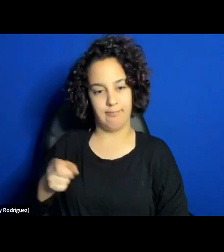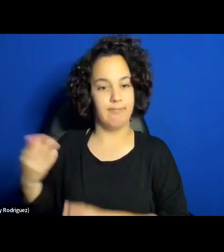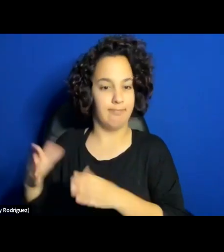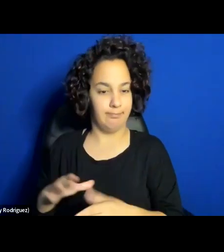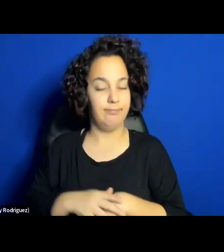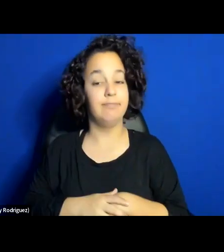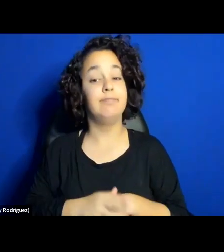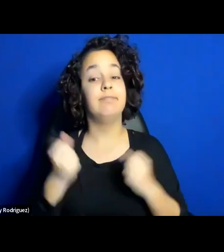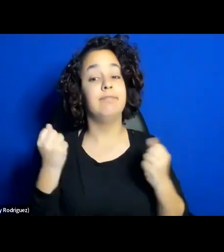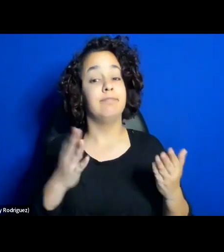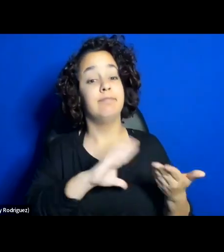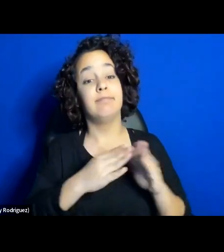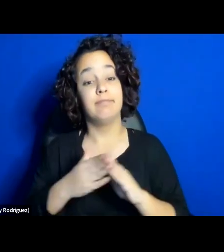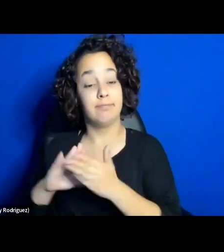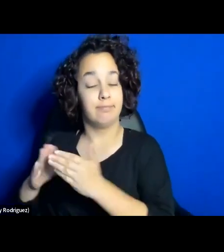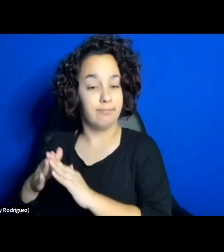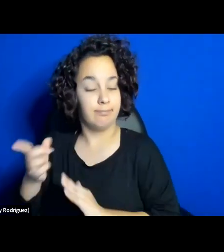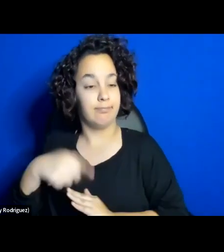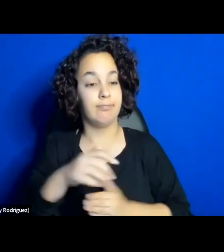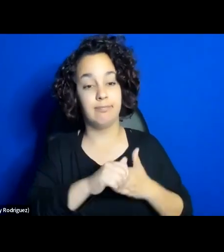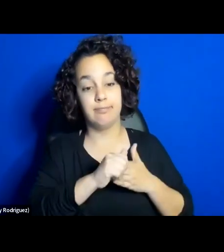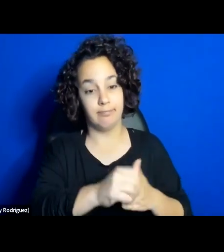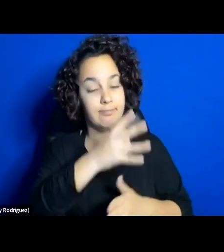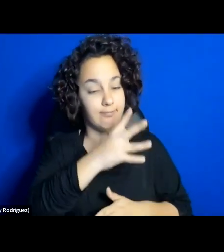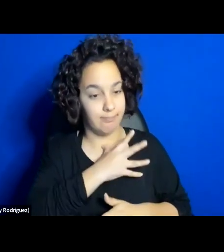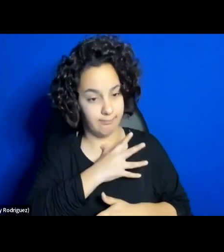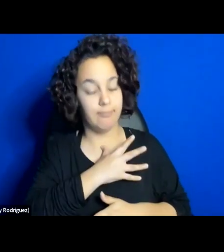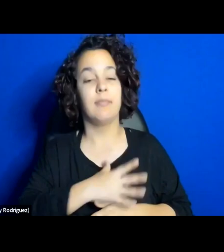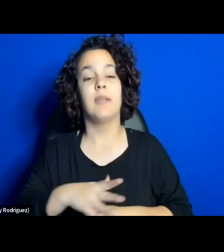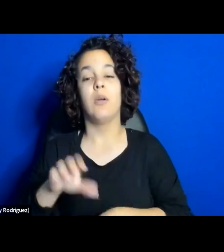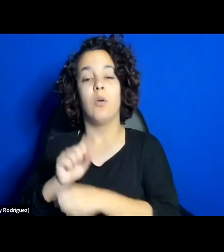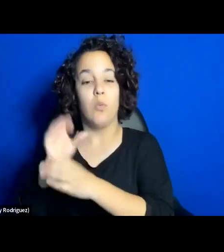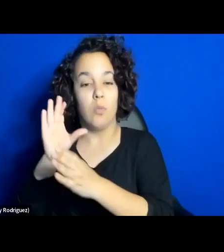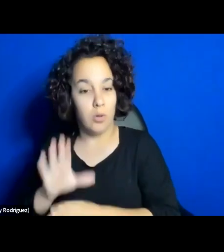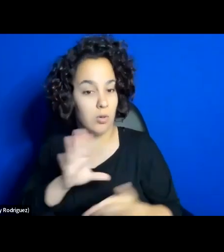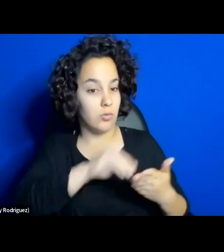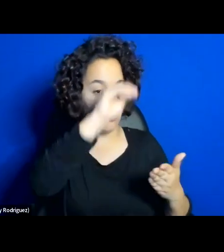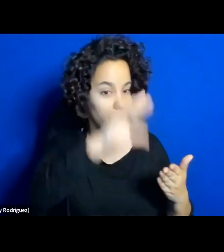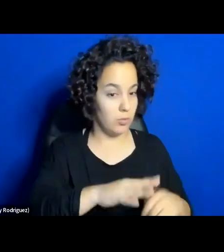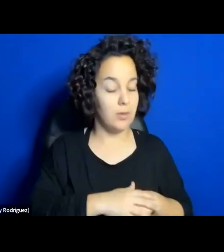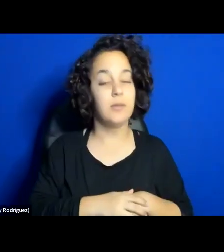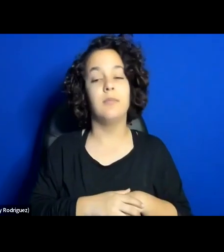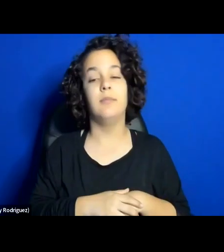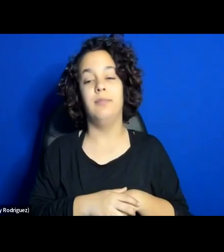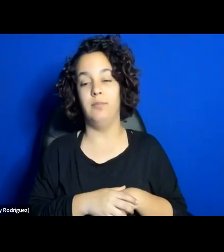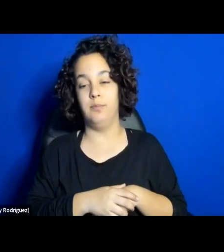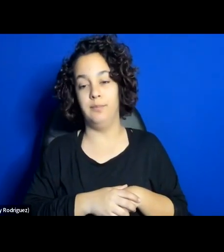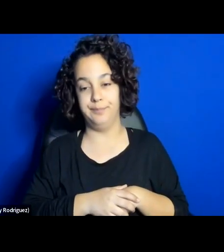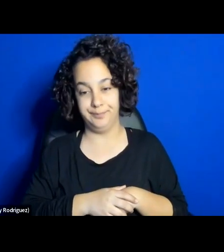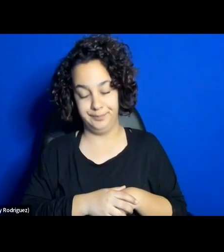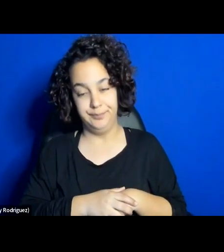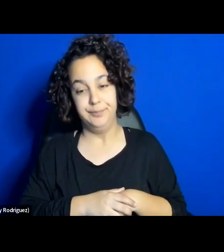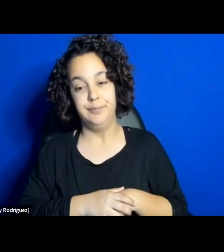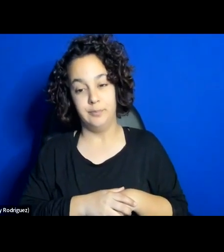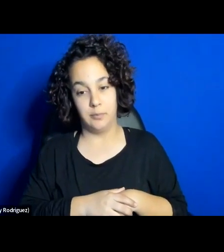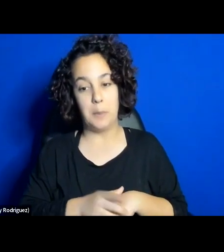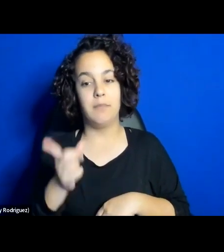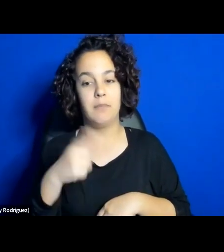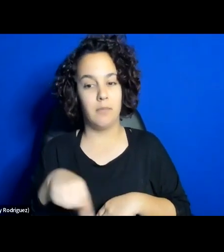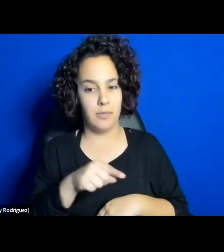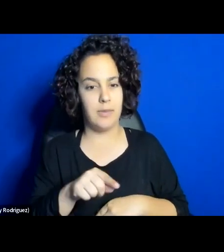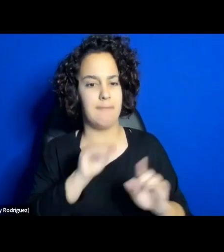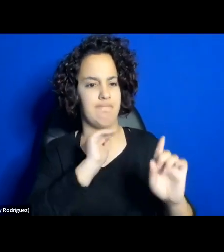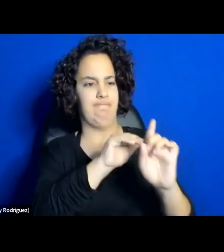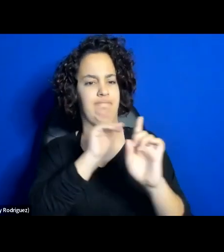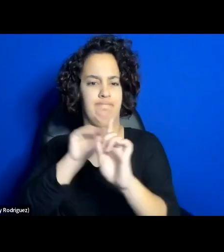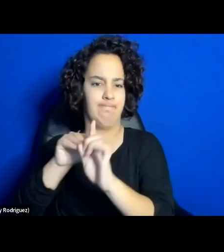towns, mostly led by women, factory workers and students, called for accountability for Mahsa's death and also for